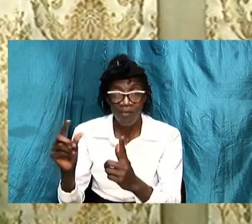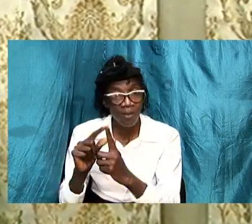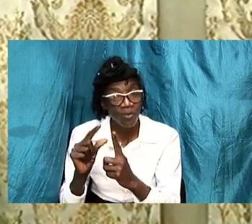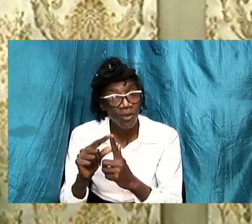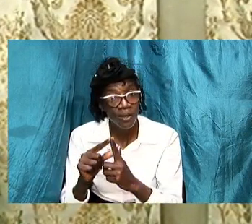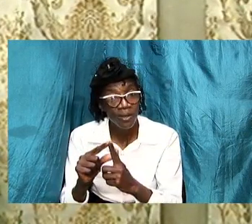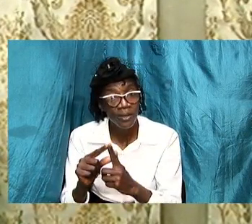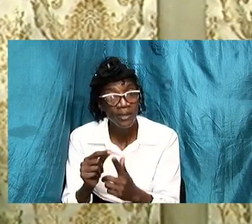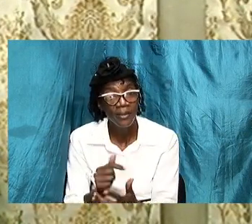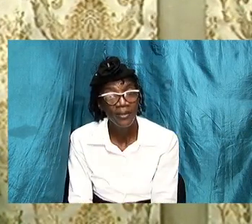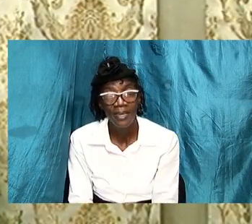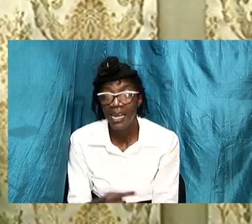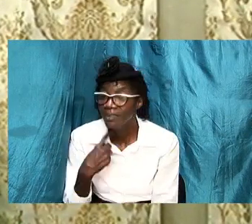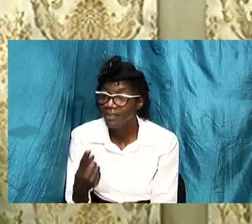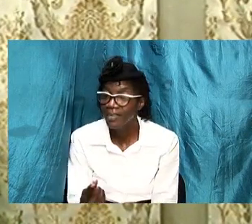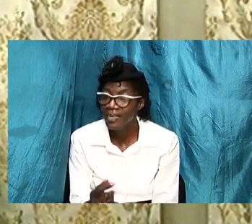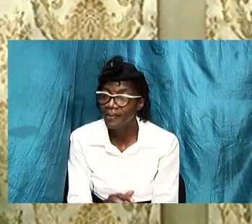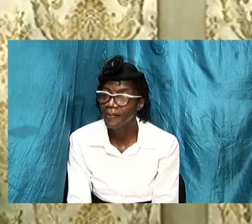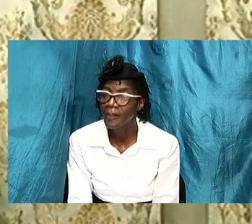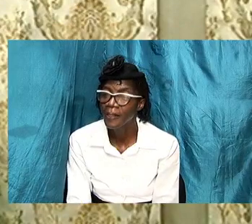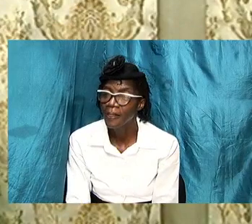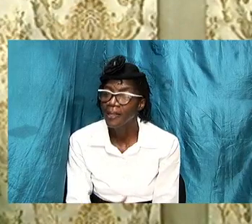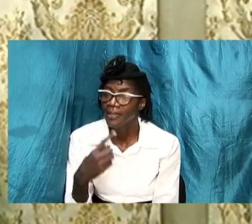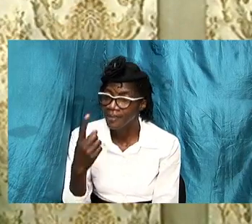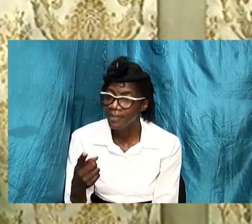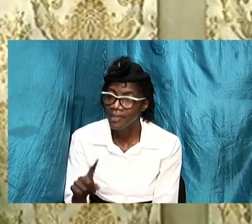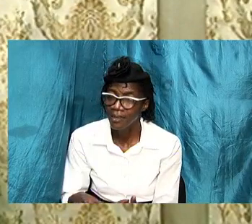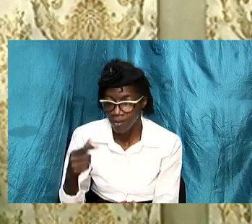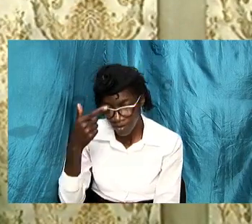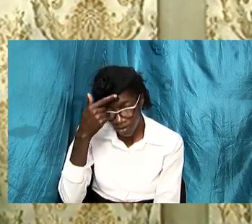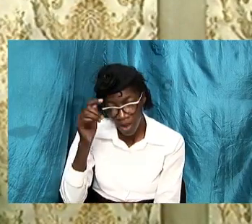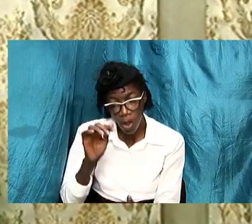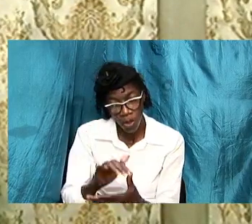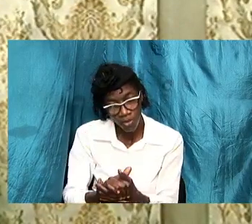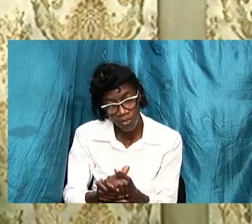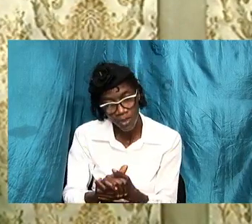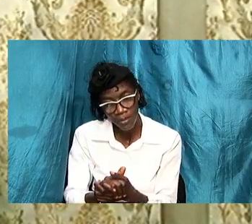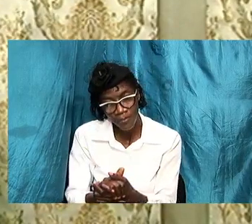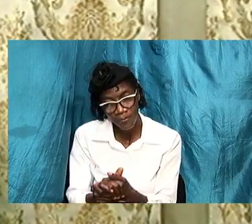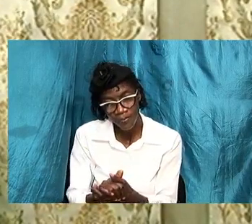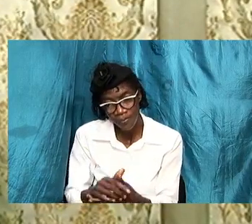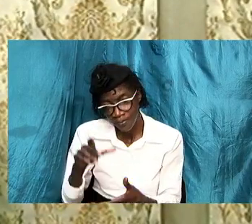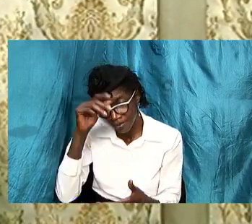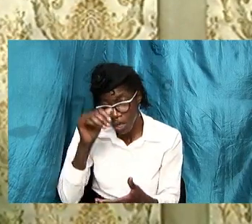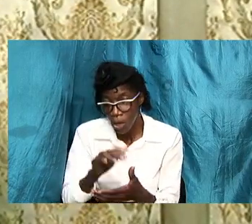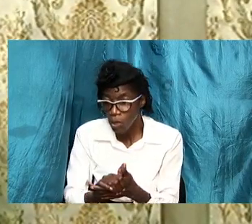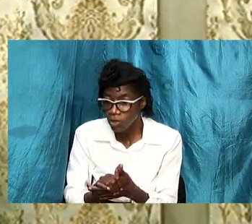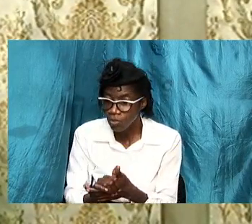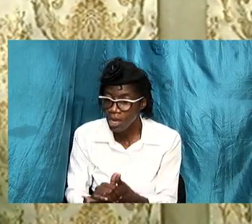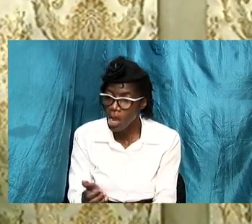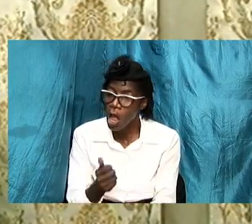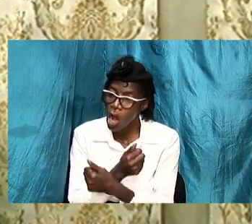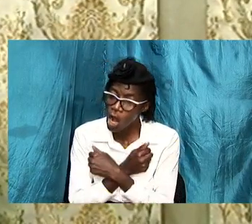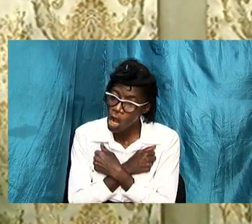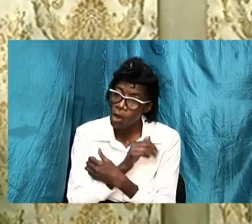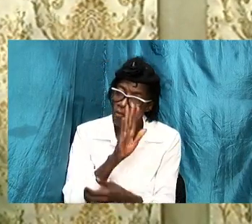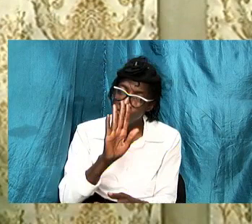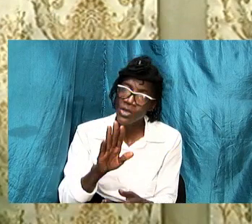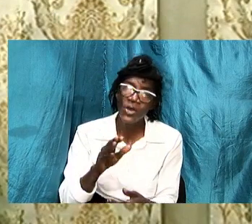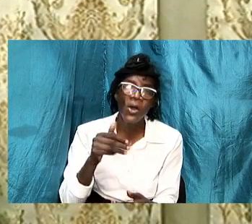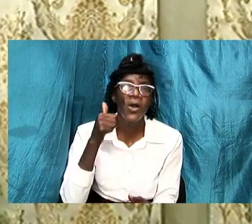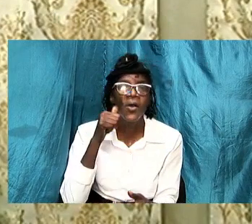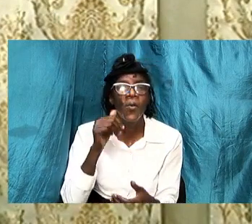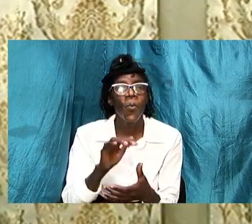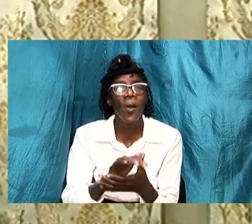and said husband to the husband husband love your wife